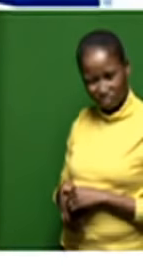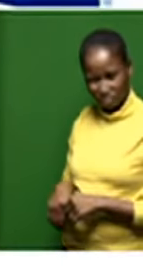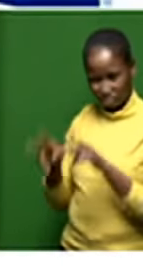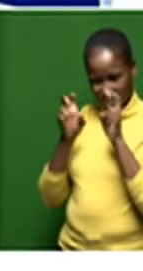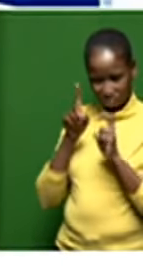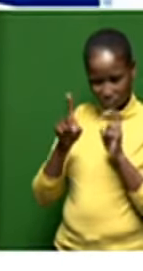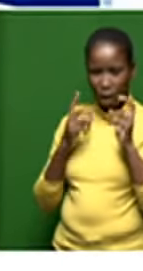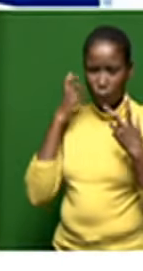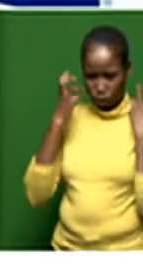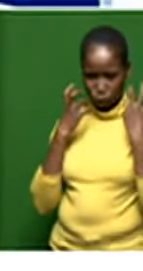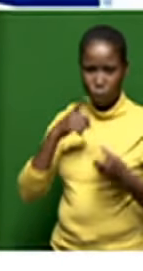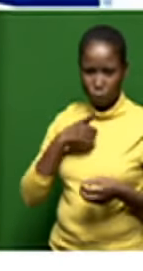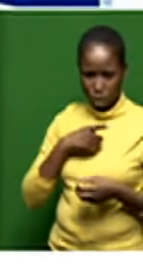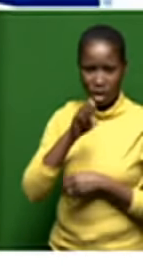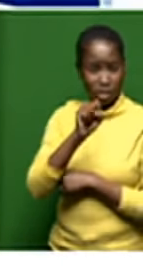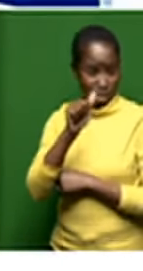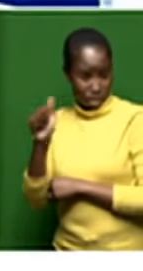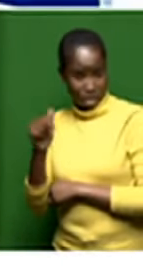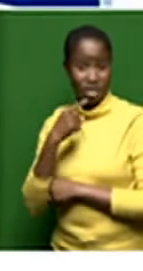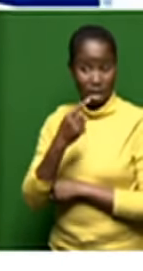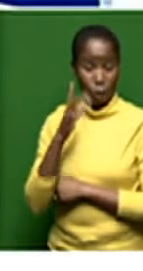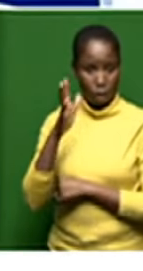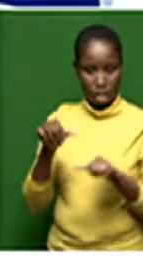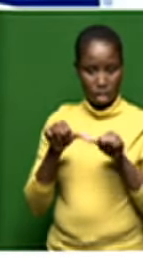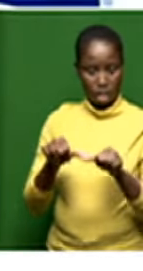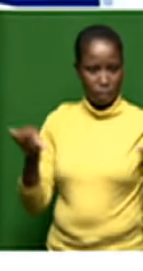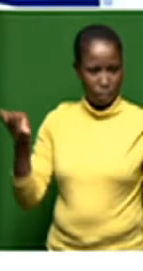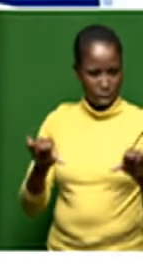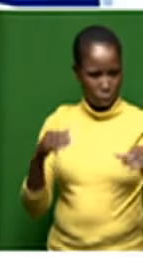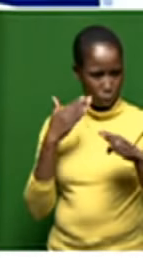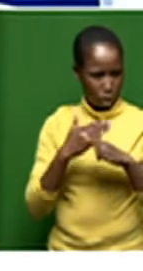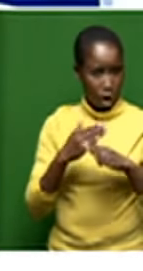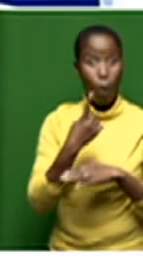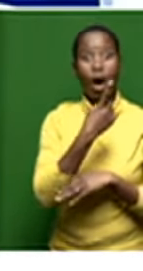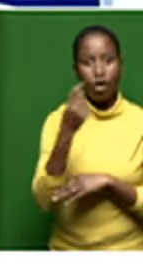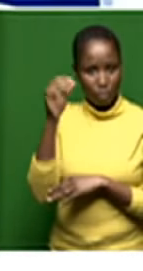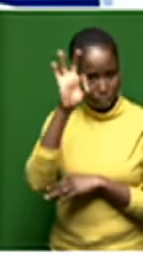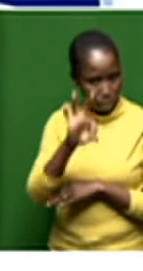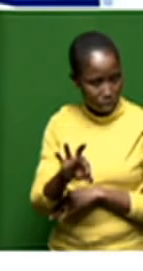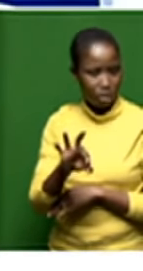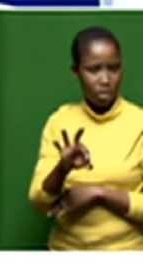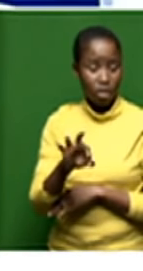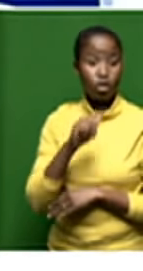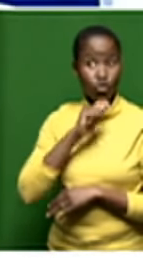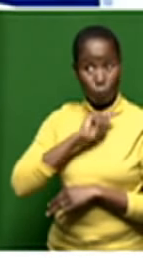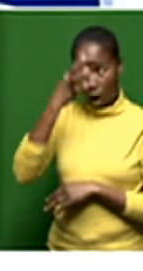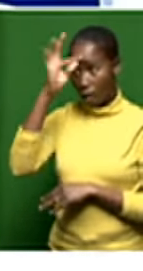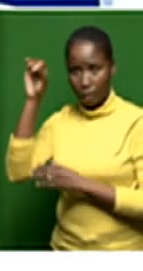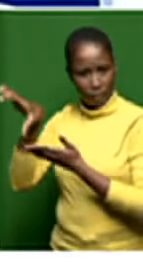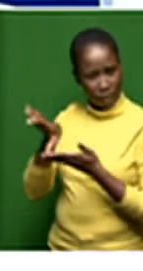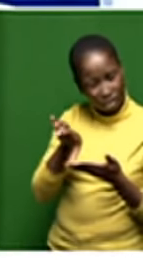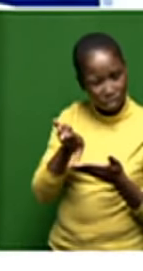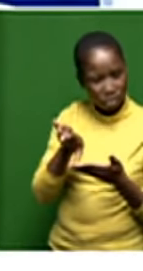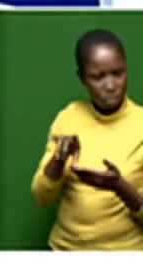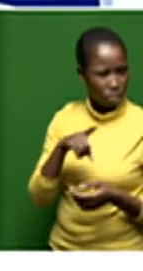saa is going to restart its new life uh 100 percent funded once more by the state uh